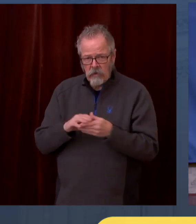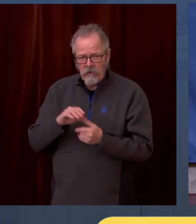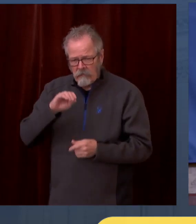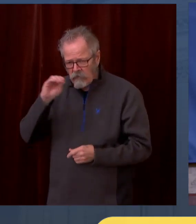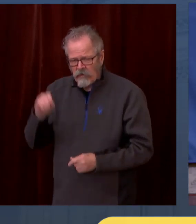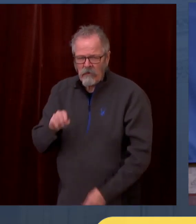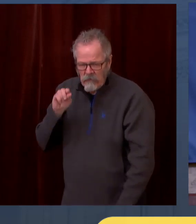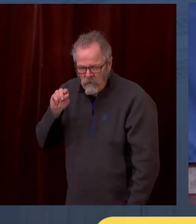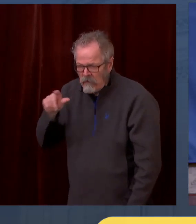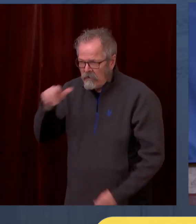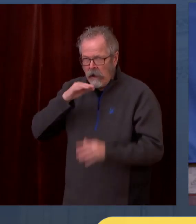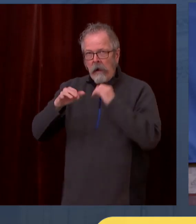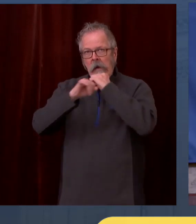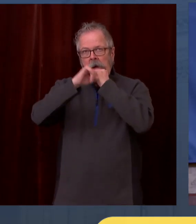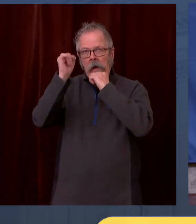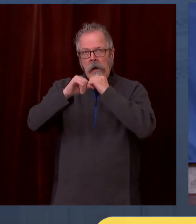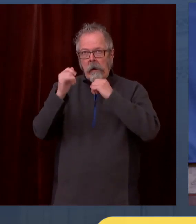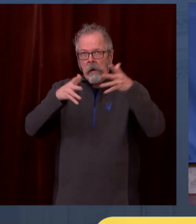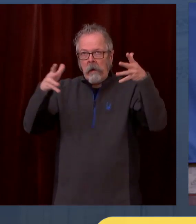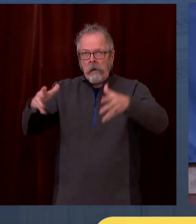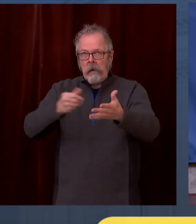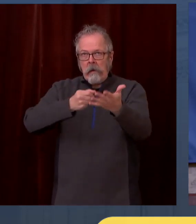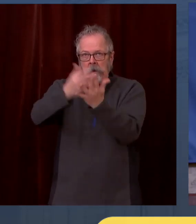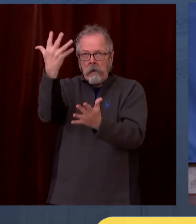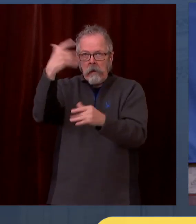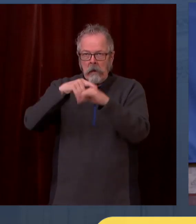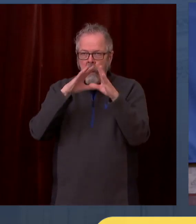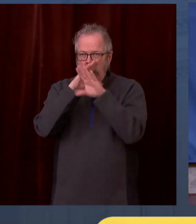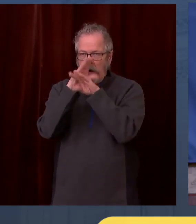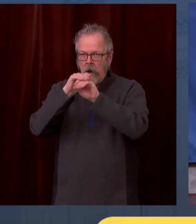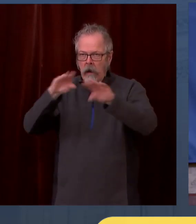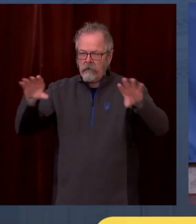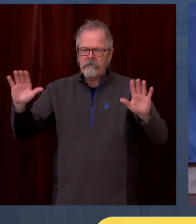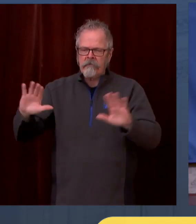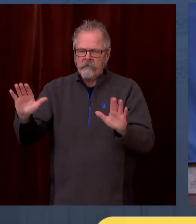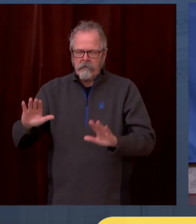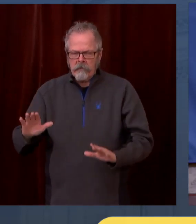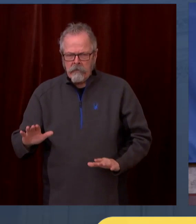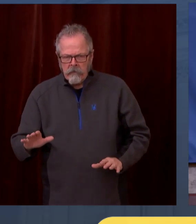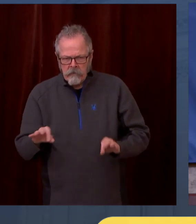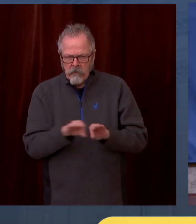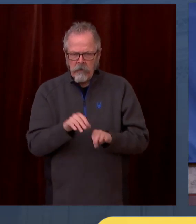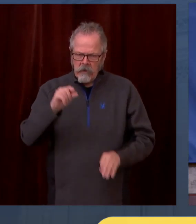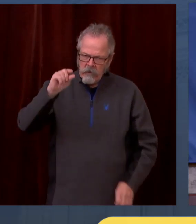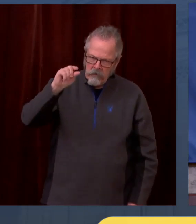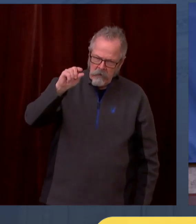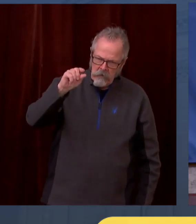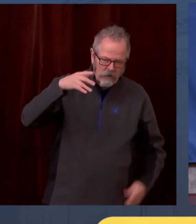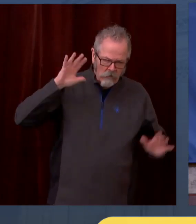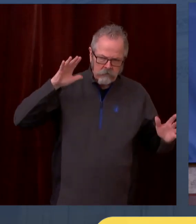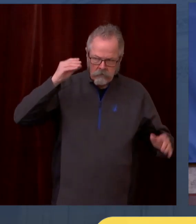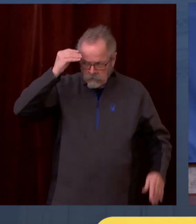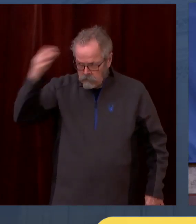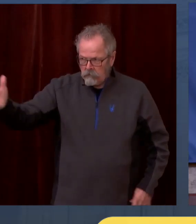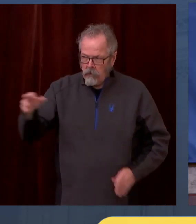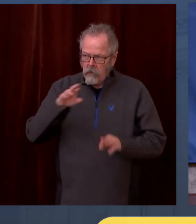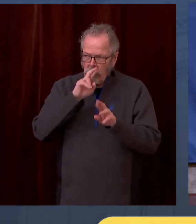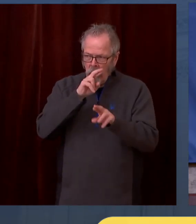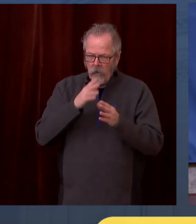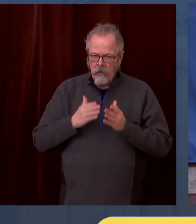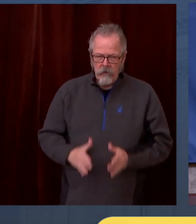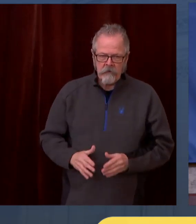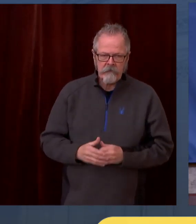and ready to hop to it to get this vaccination in arms. And people have done amazing things. They've called